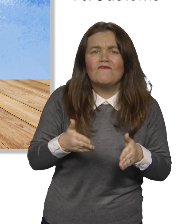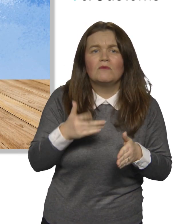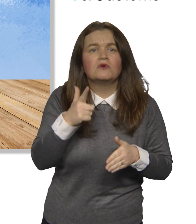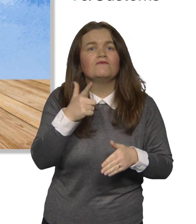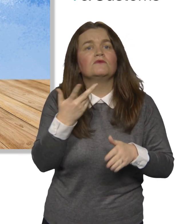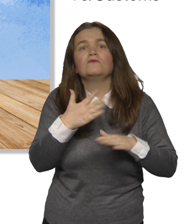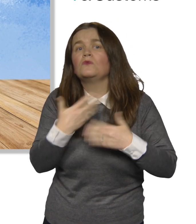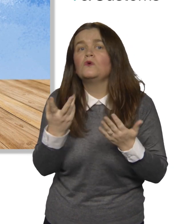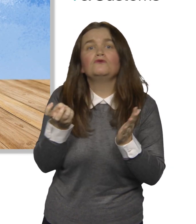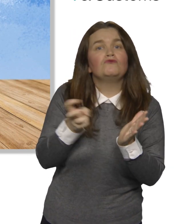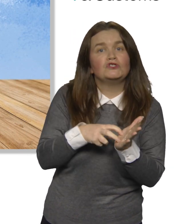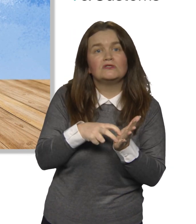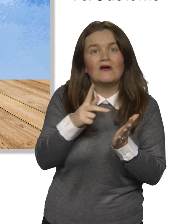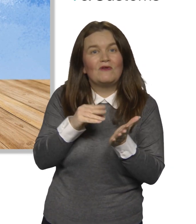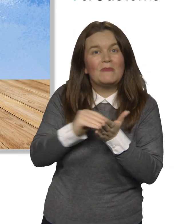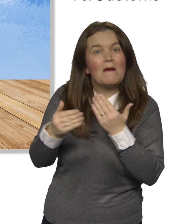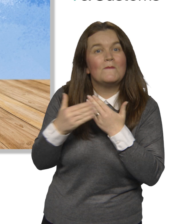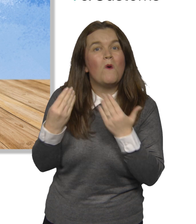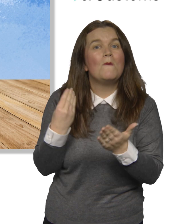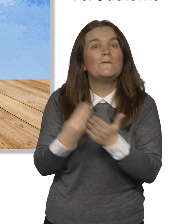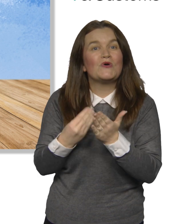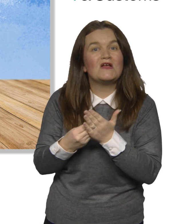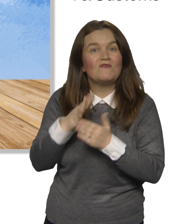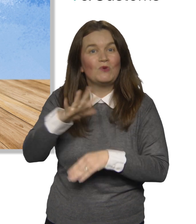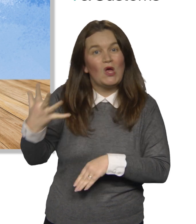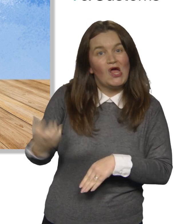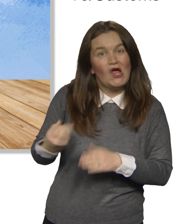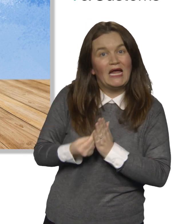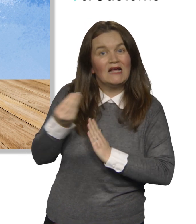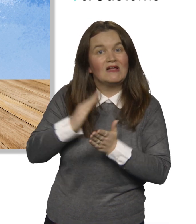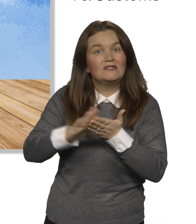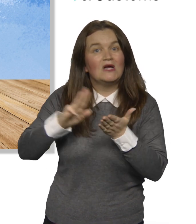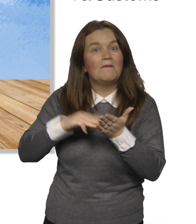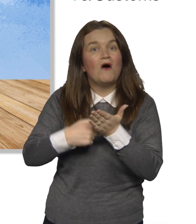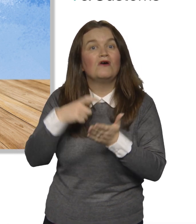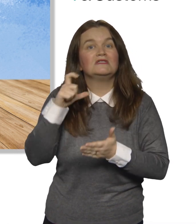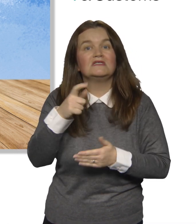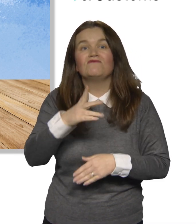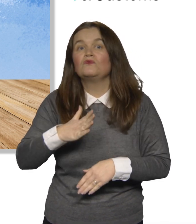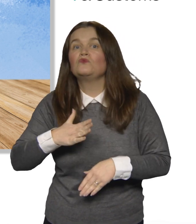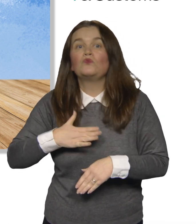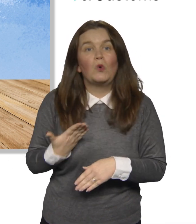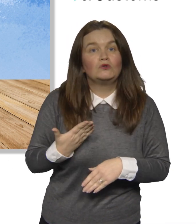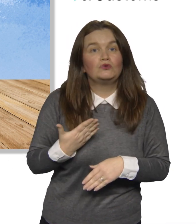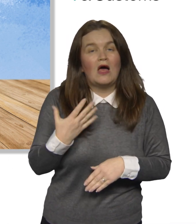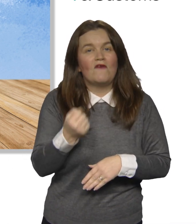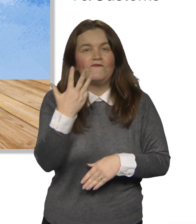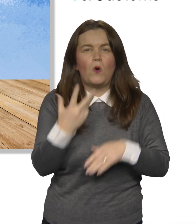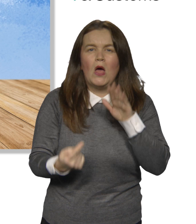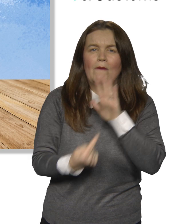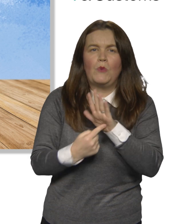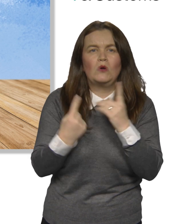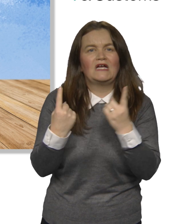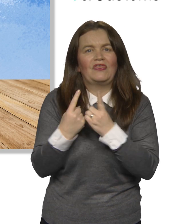but if you don't register, you'll have to pay more money upfront from your earnings to HMRC. If that prospect doesn't appeal to you,